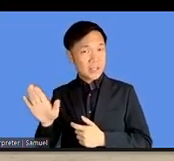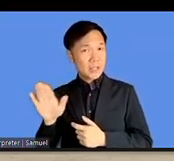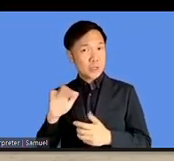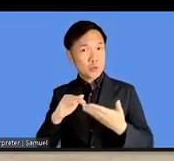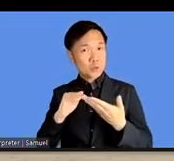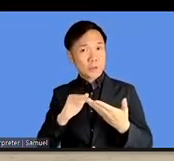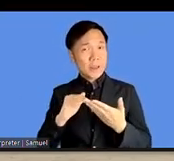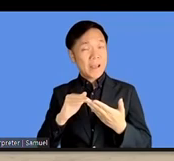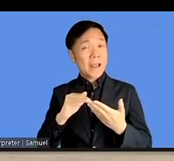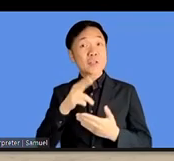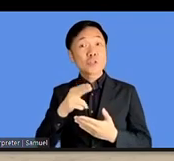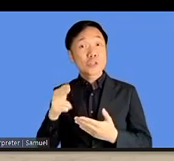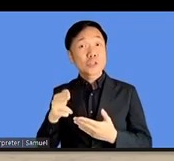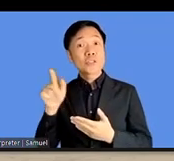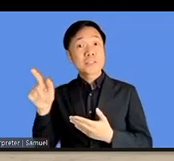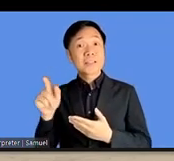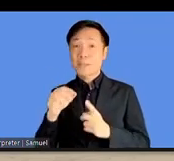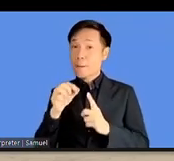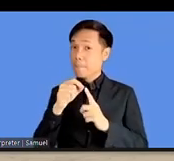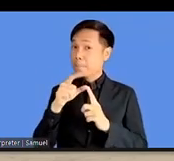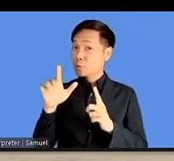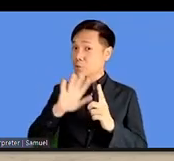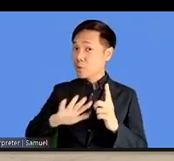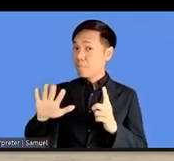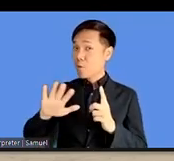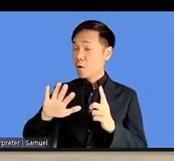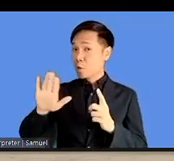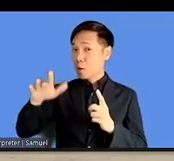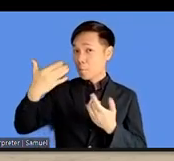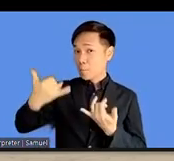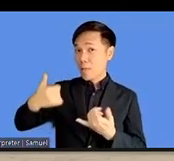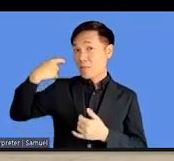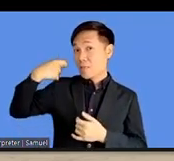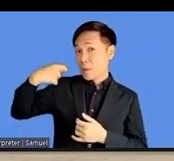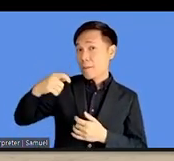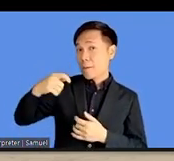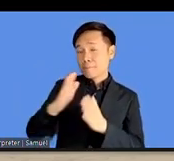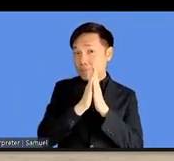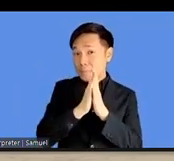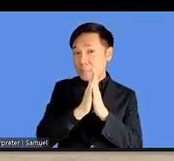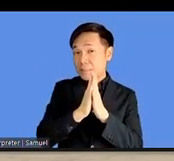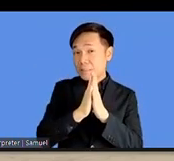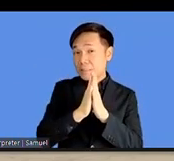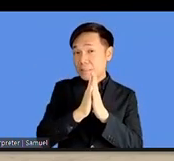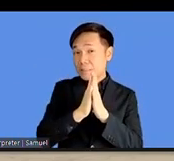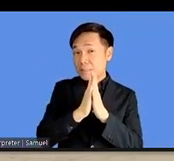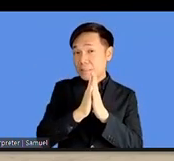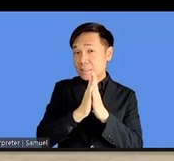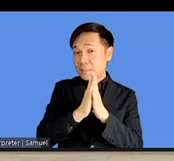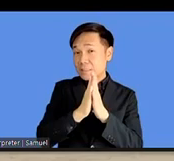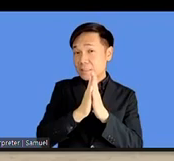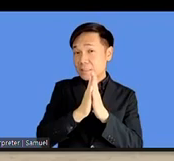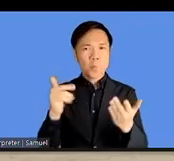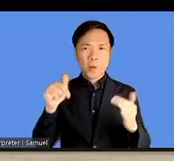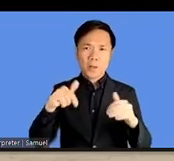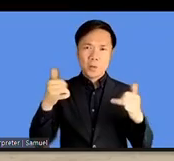this region, and what would you have wanted to see in this conference?